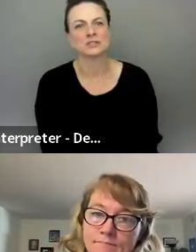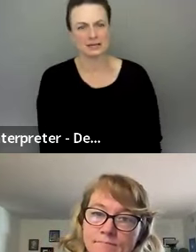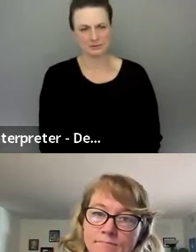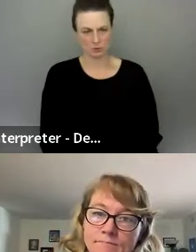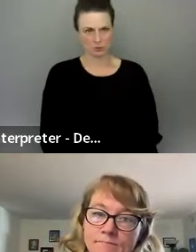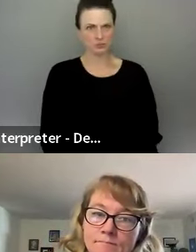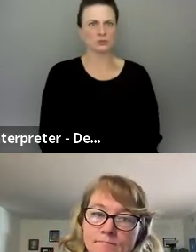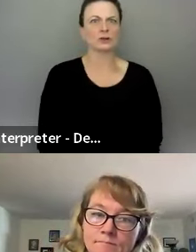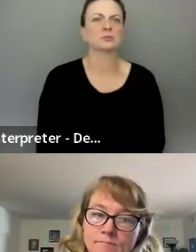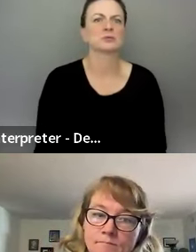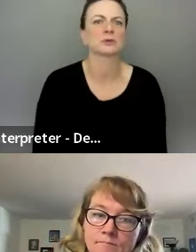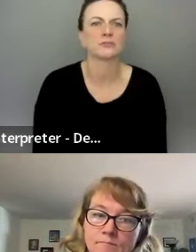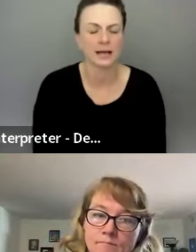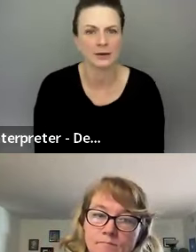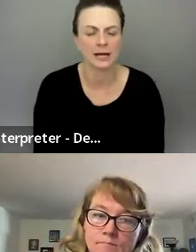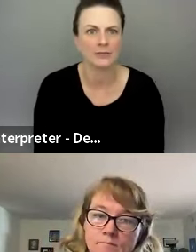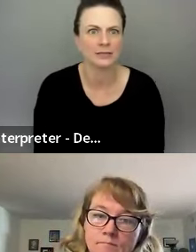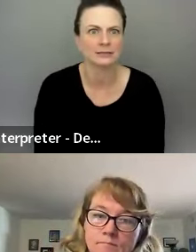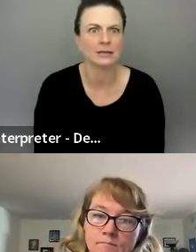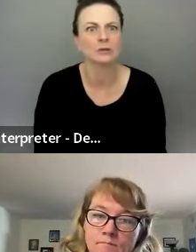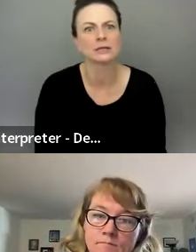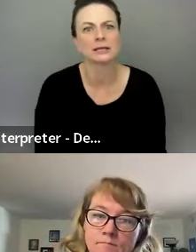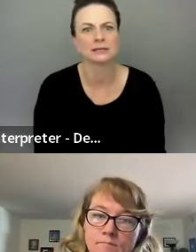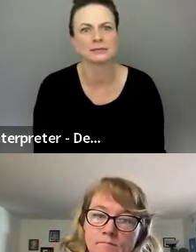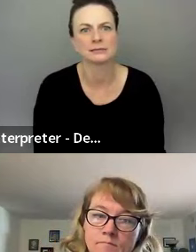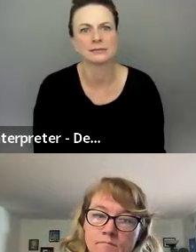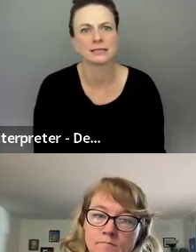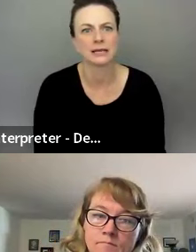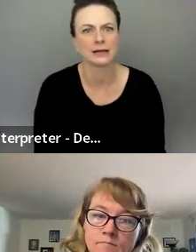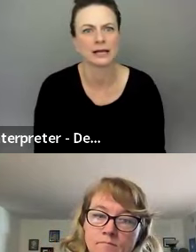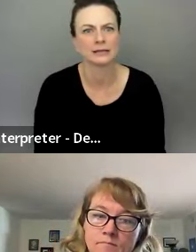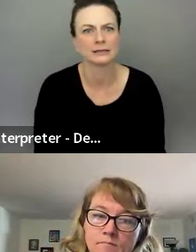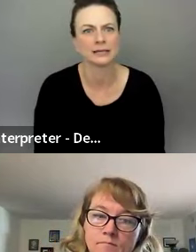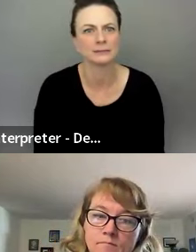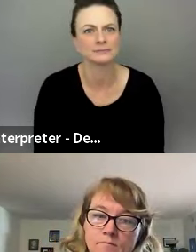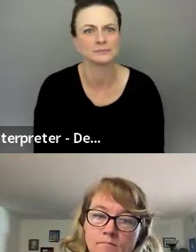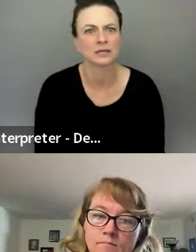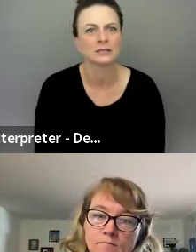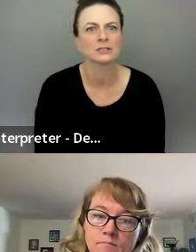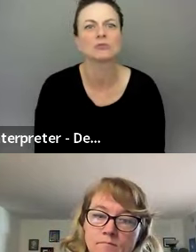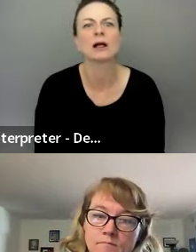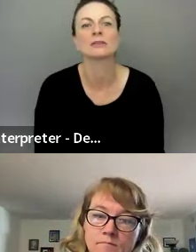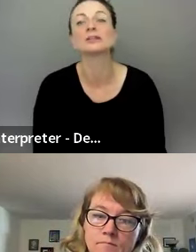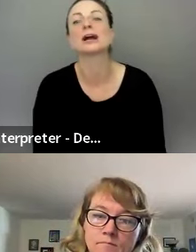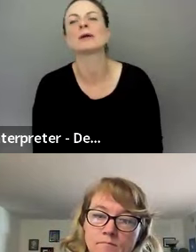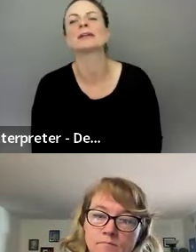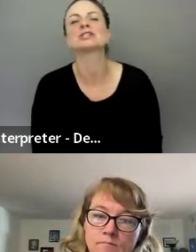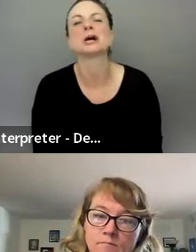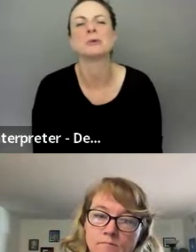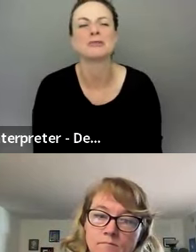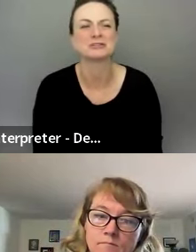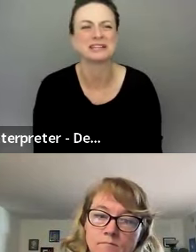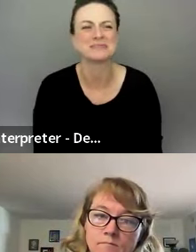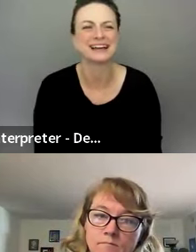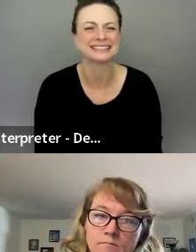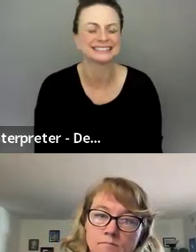We'll see. We'll, we'll do three groups of three for now and then table it and see. And, um, good luck, good luck running the